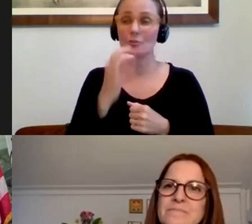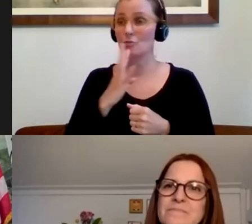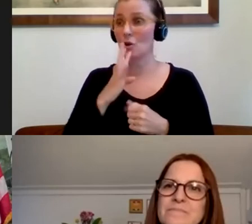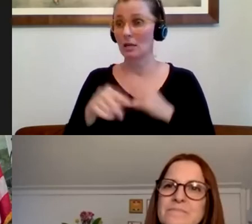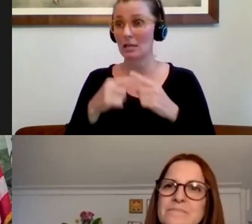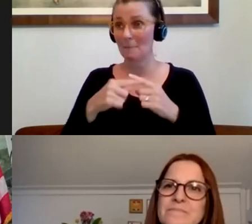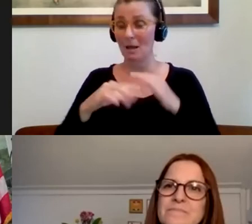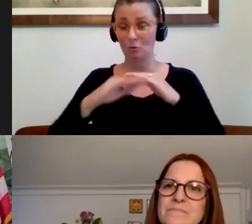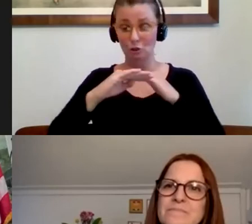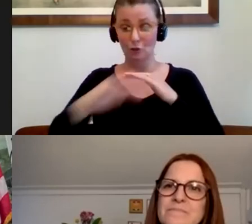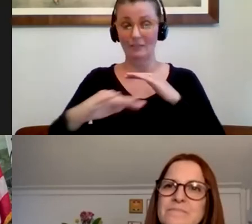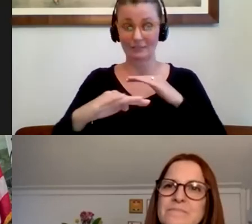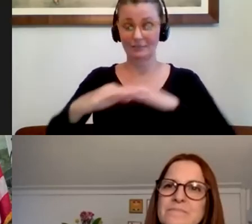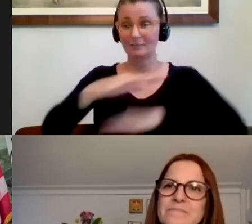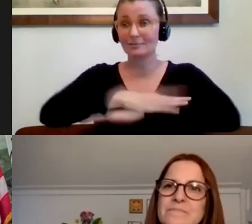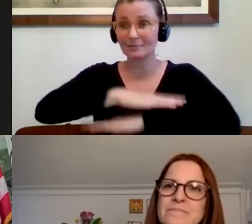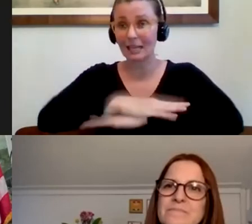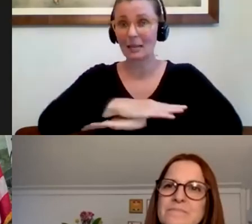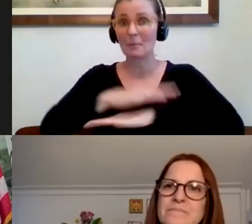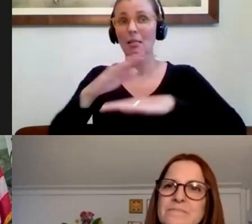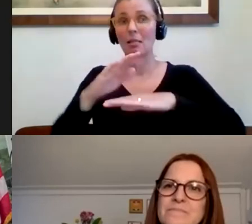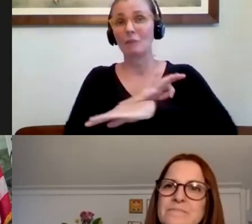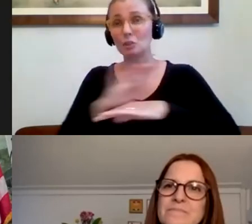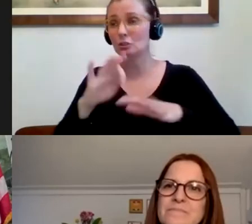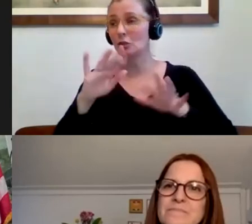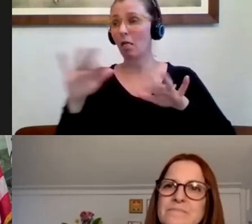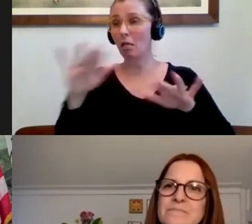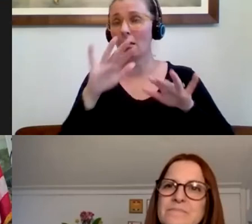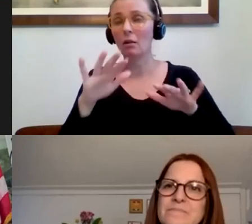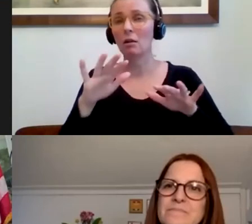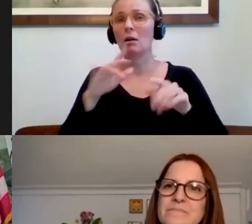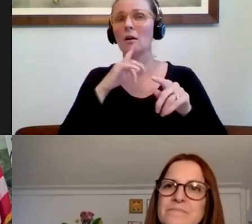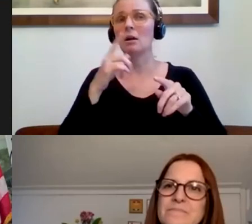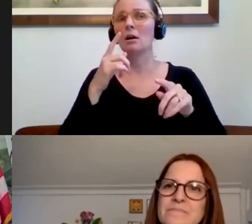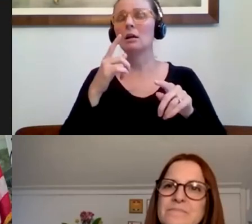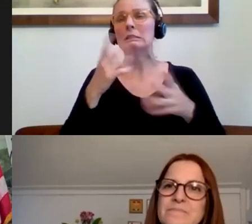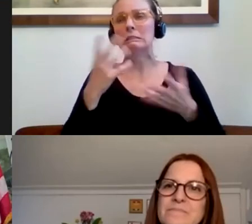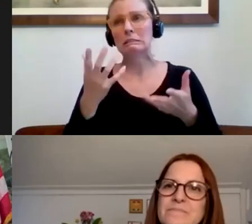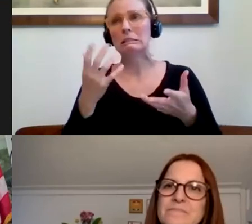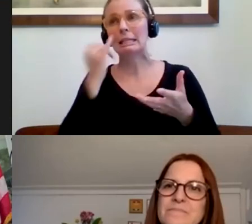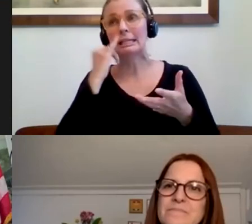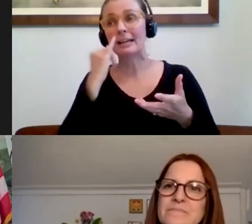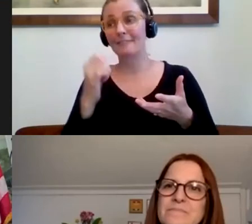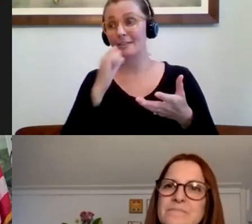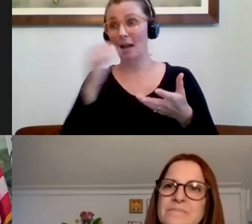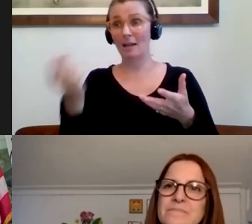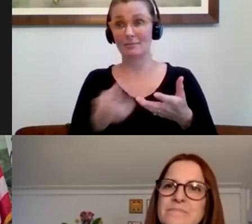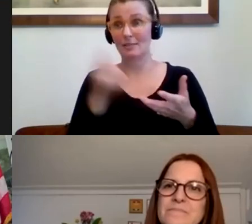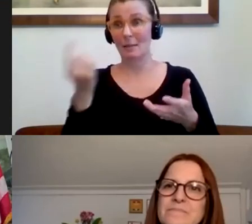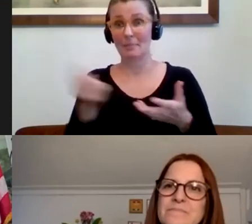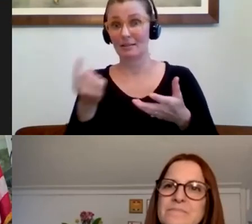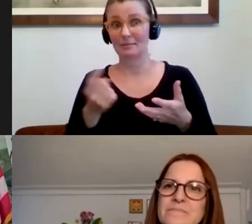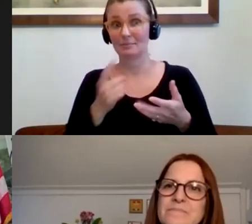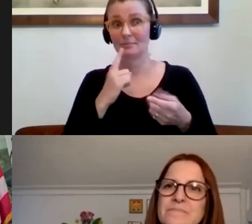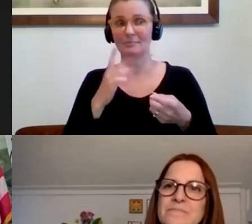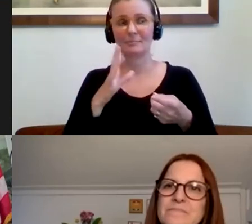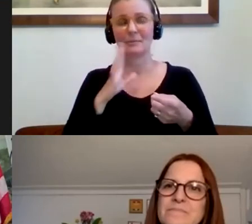hard surface that you don't have to worry about staining or anything, keep in mind that a bleach solution also works very well. And it's a third a cup of bleach to